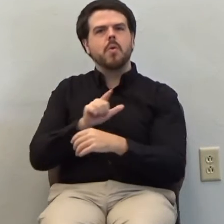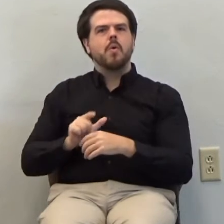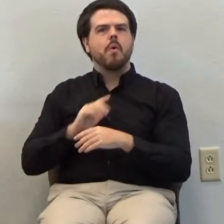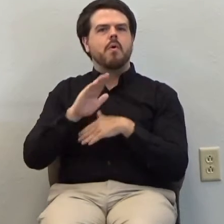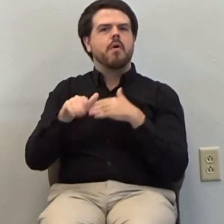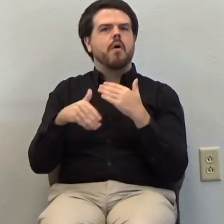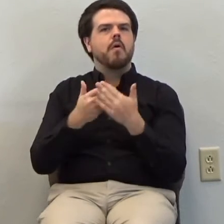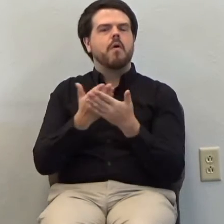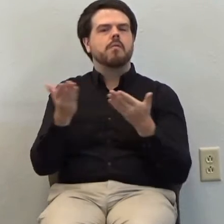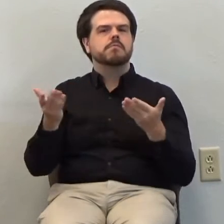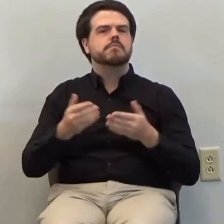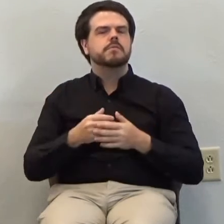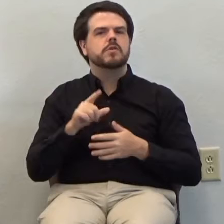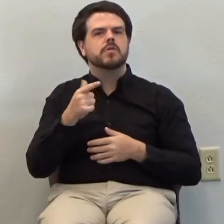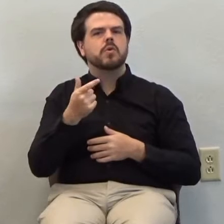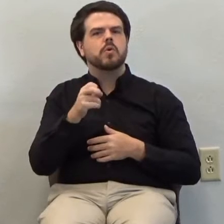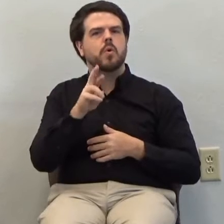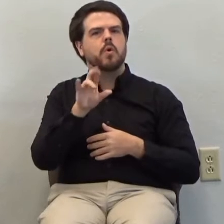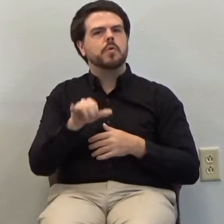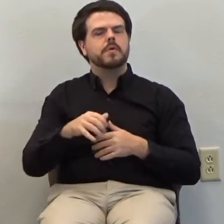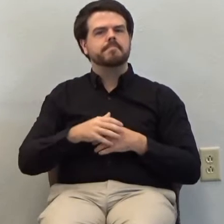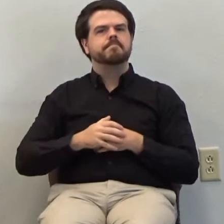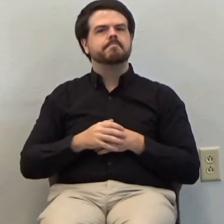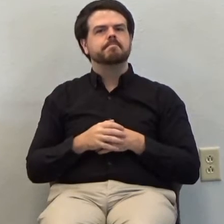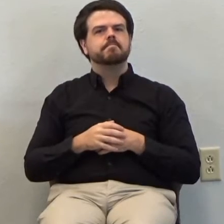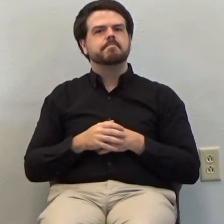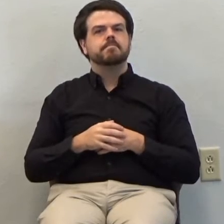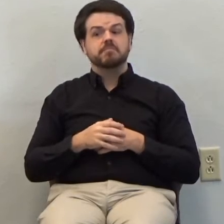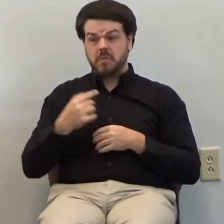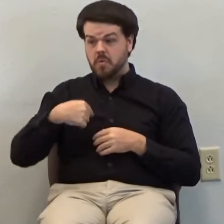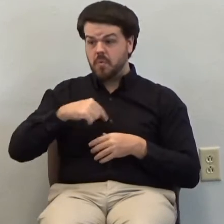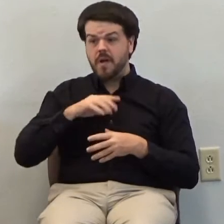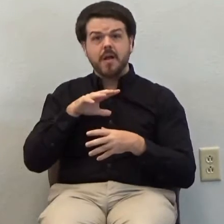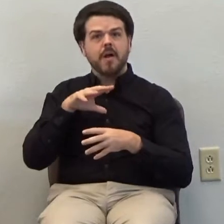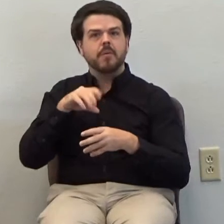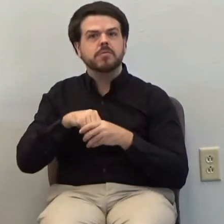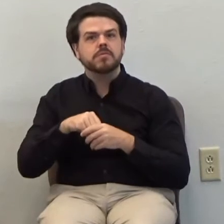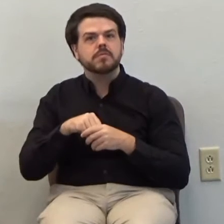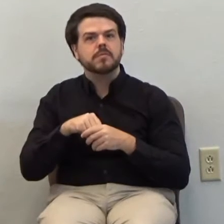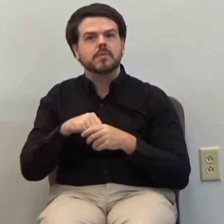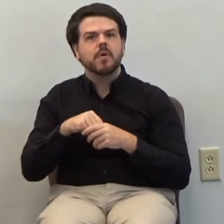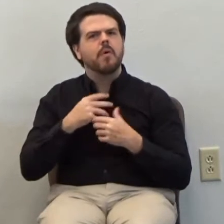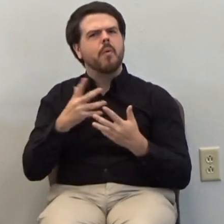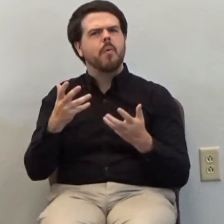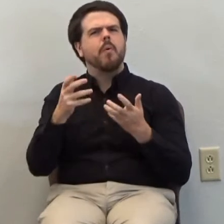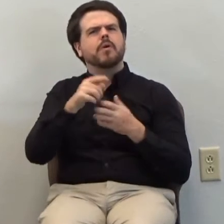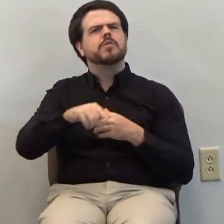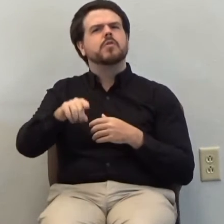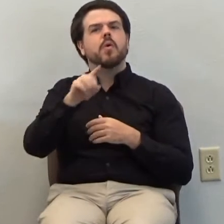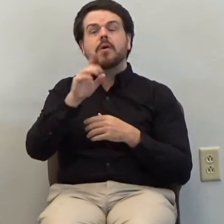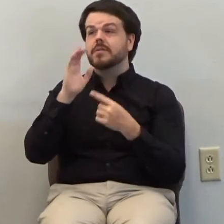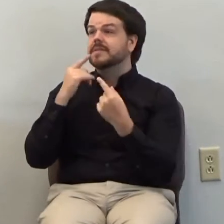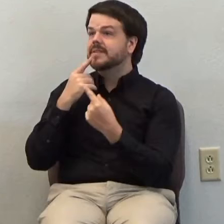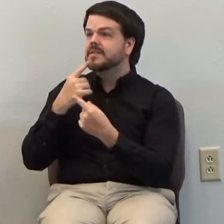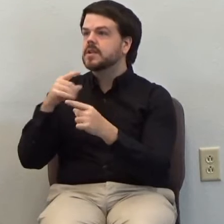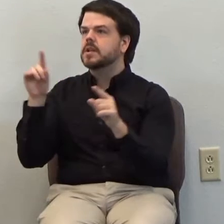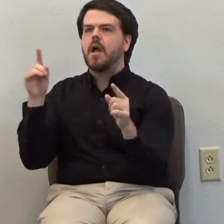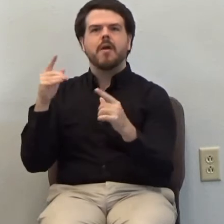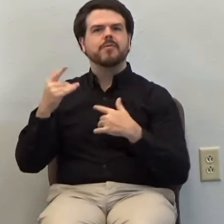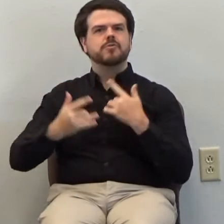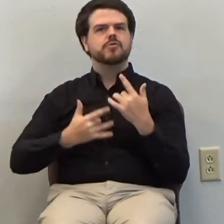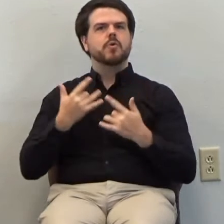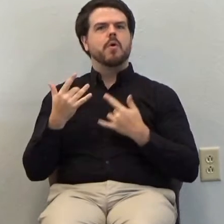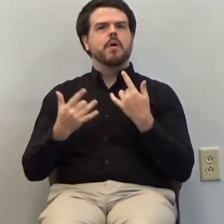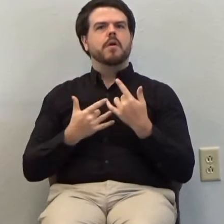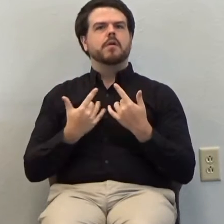Let us, let us be among those who will declare this with joy.